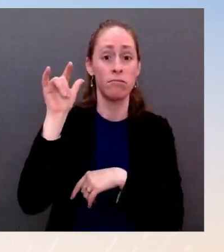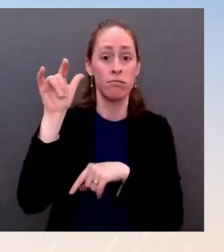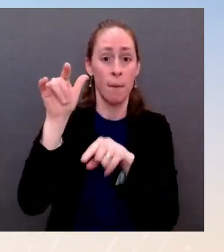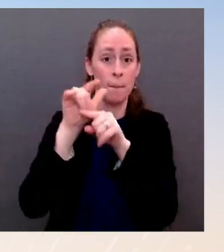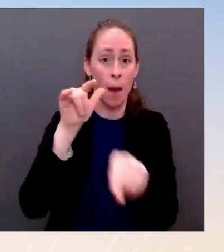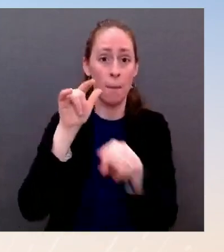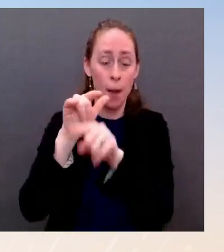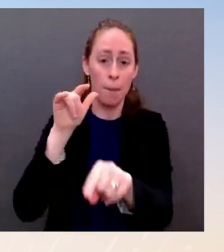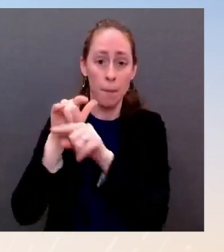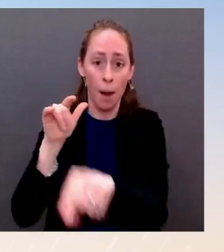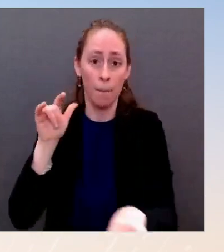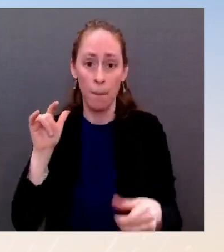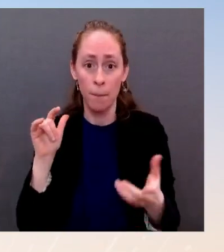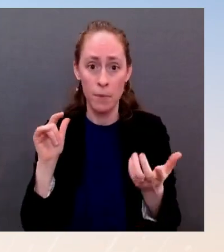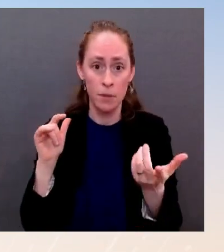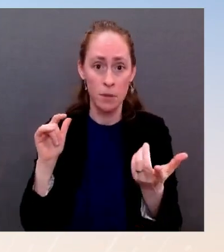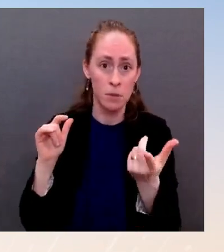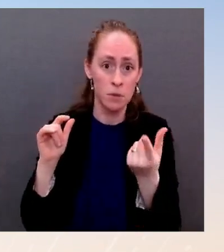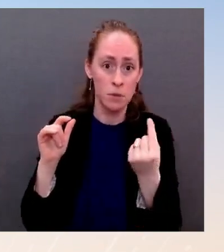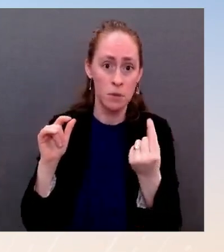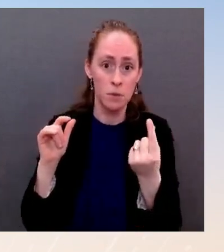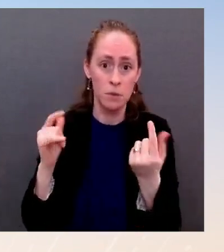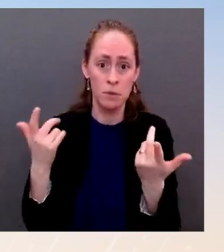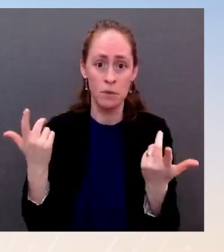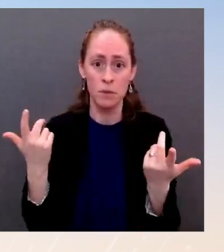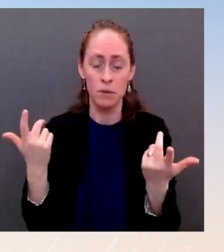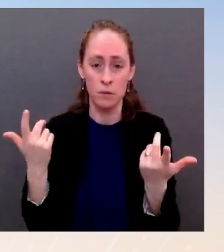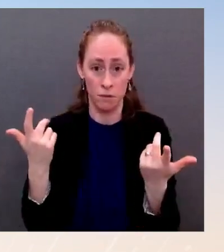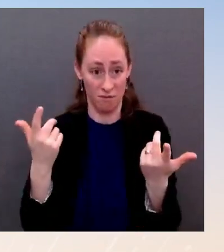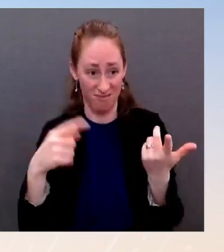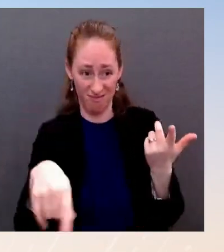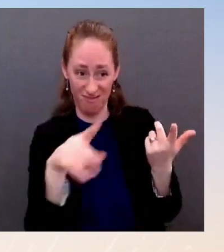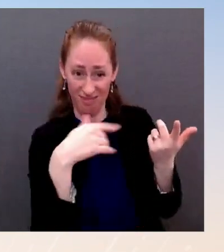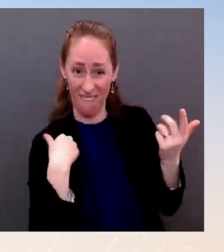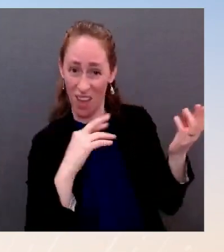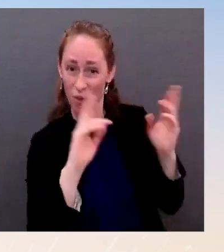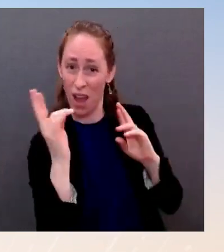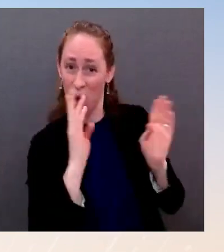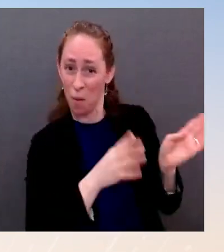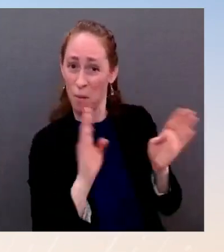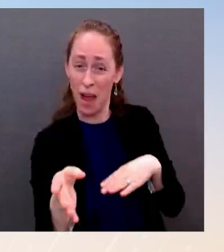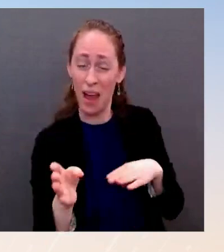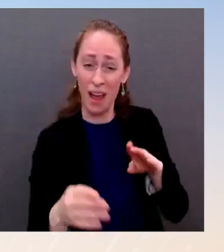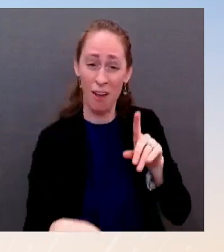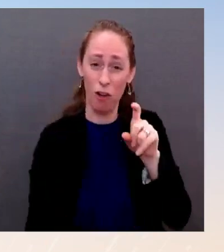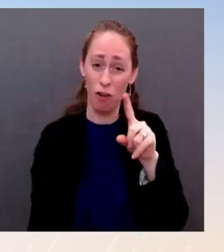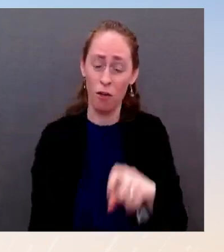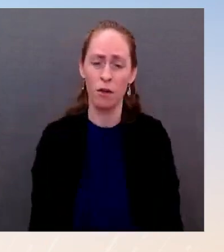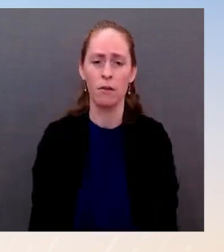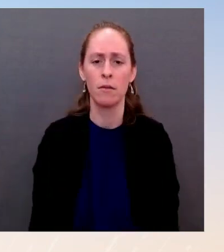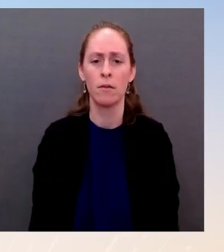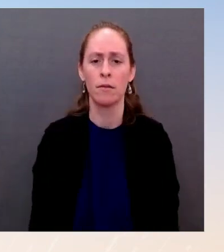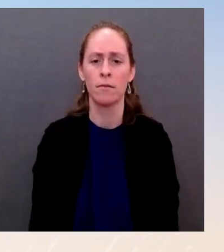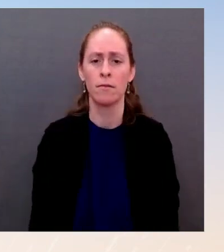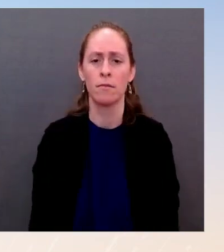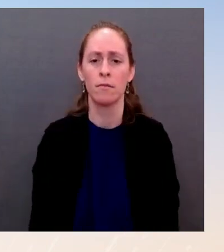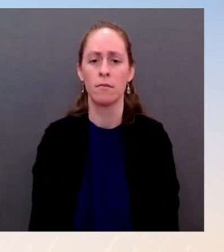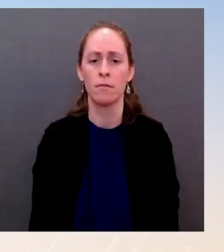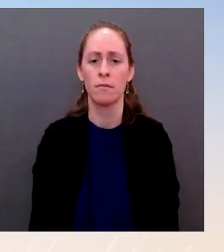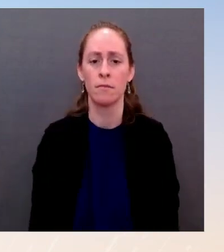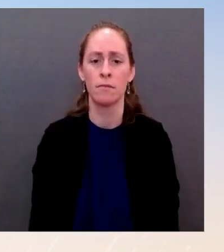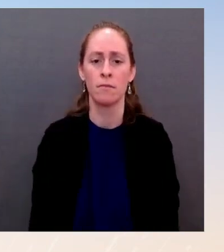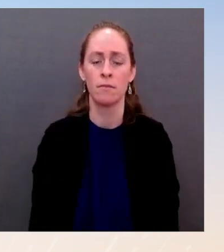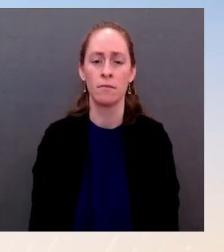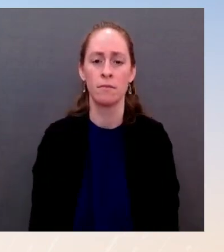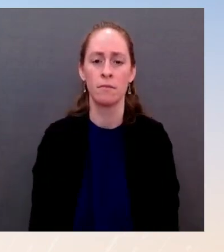the idea of pre-invasion sanctions as a stupid question? Mr. So, as to the question of